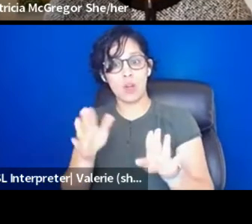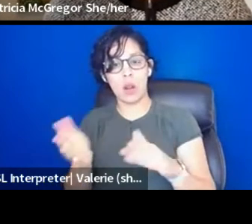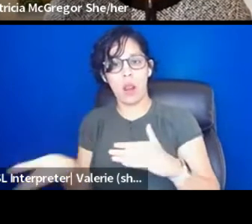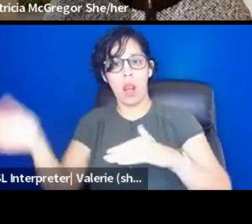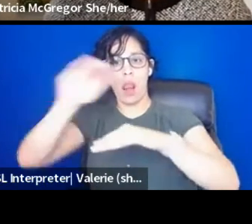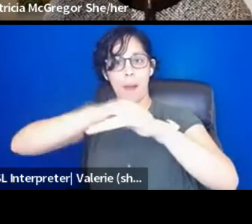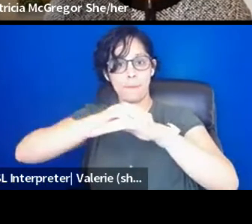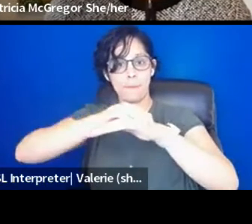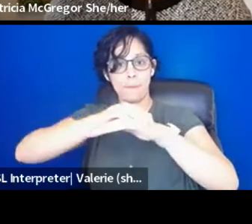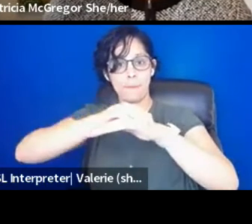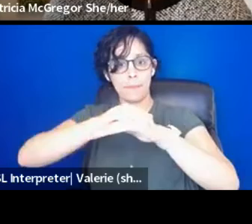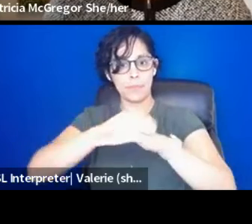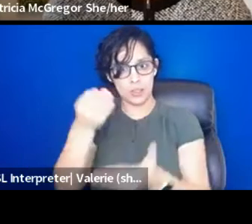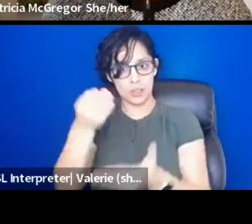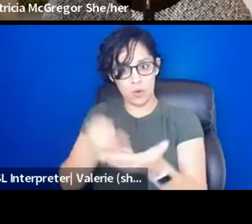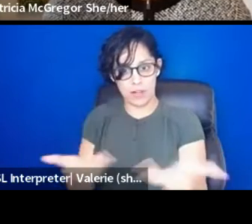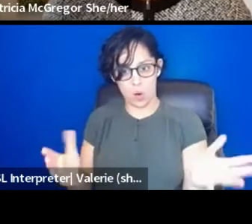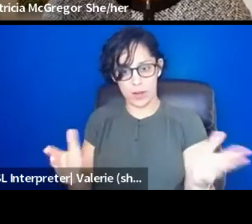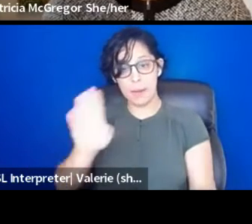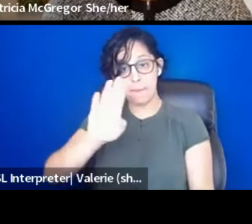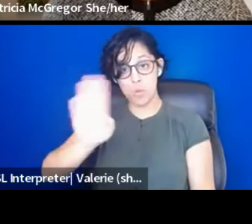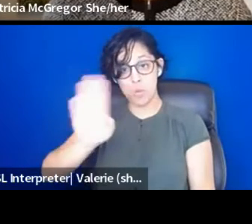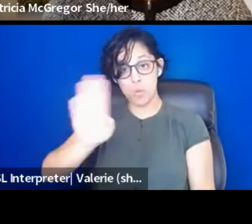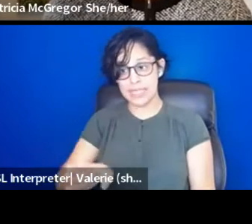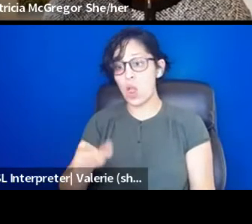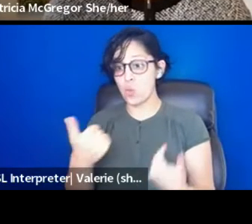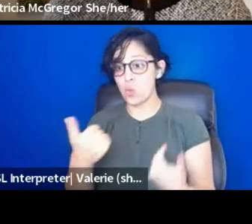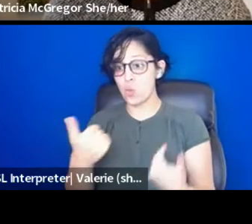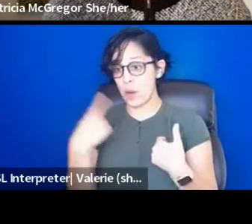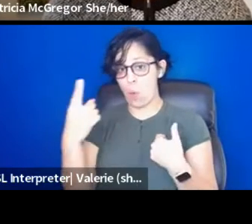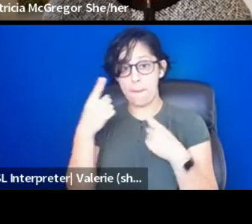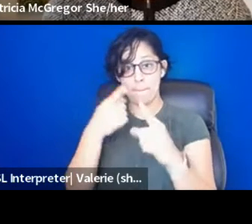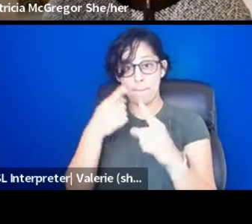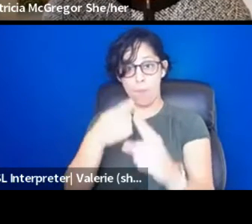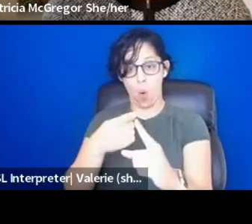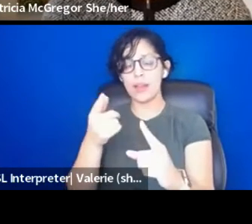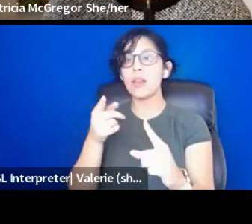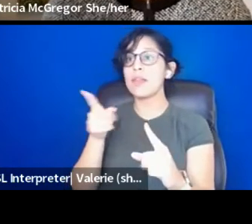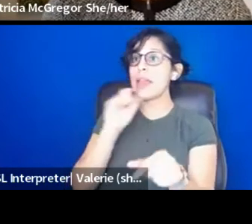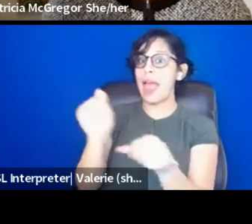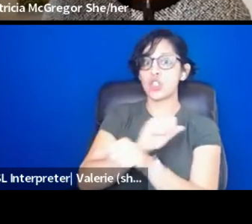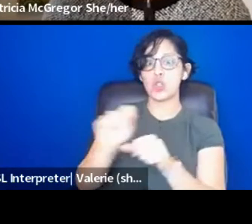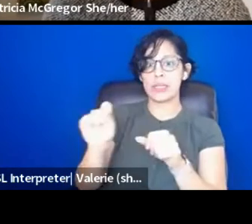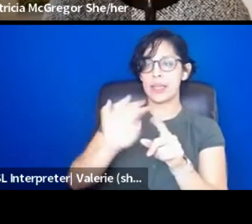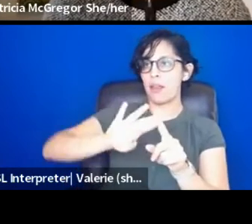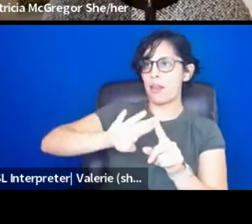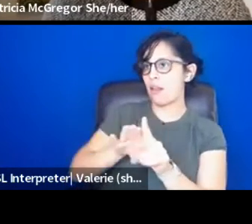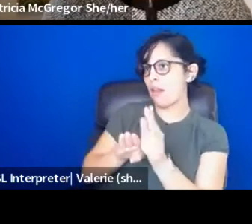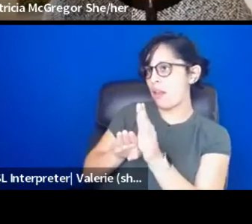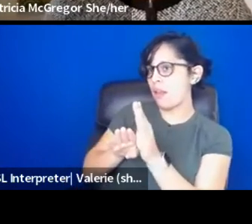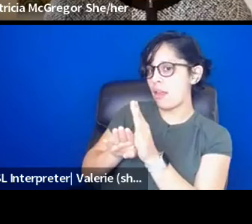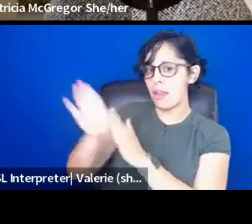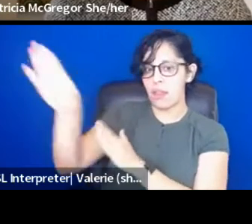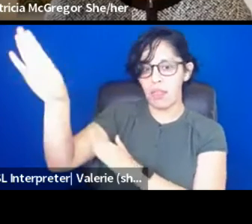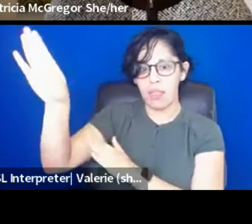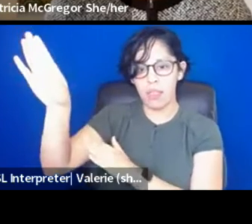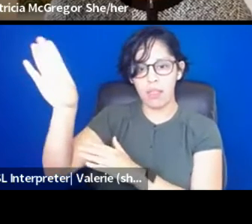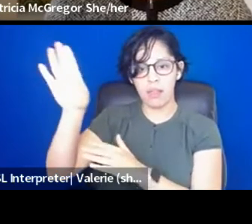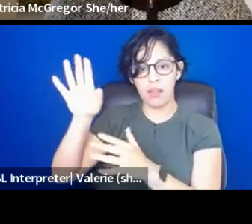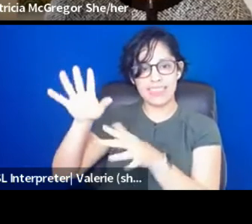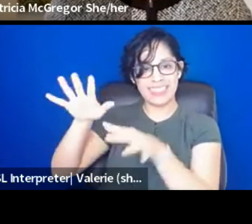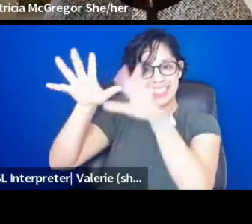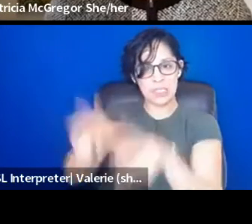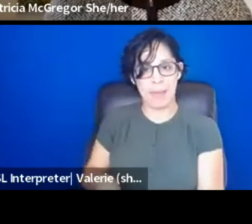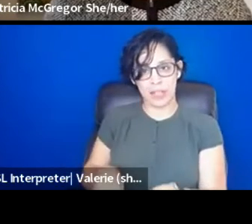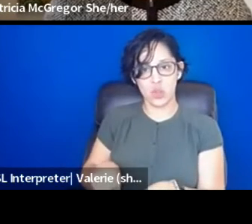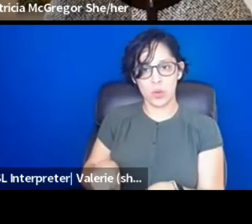Brazil, there was a point in Brazil's trajectory where they actually dismantled that. And almost overnight, the economy